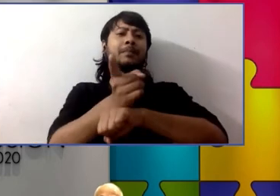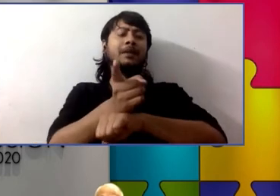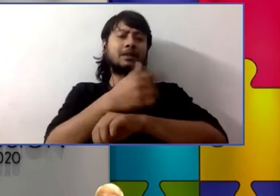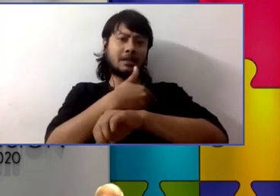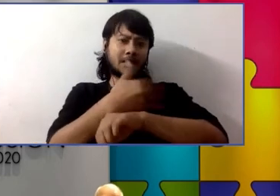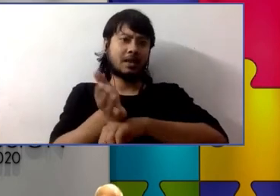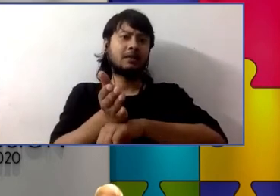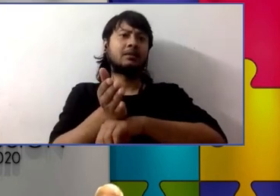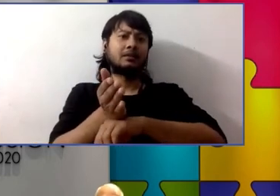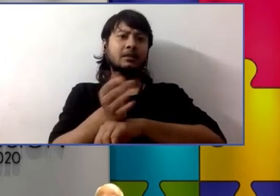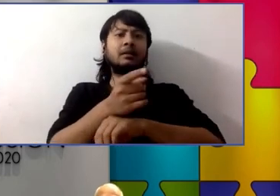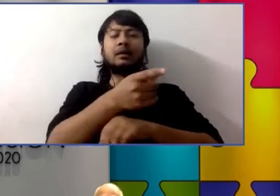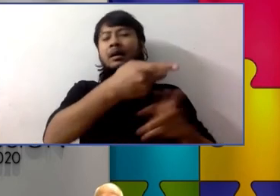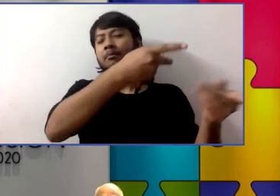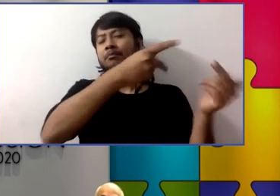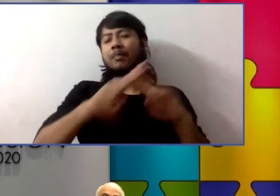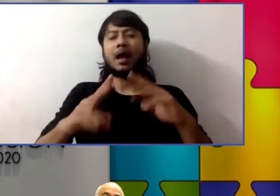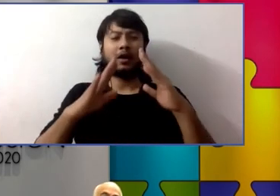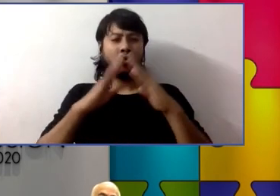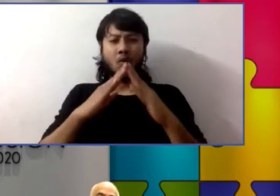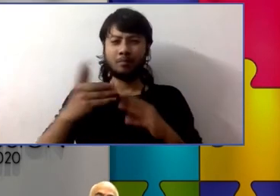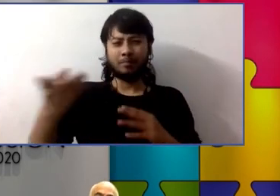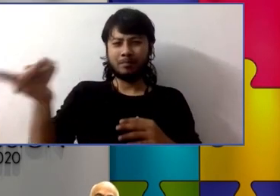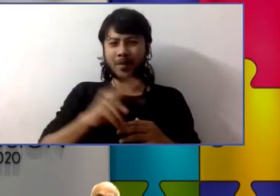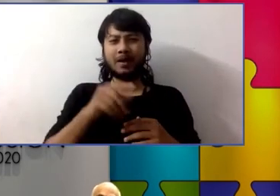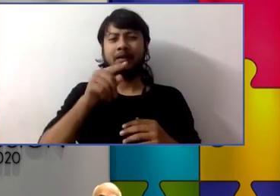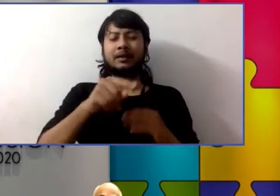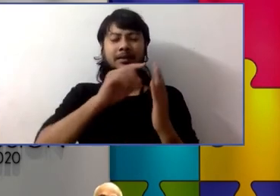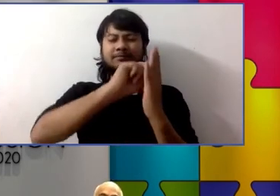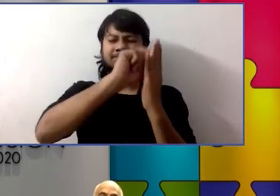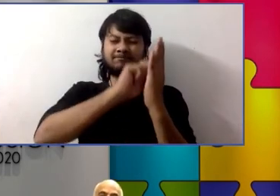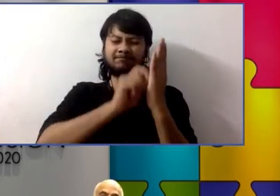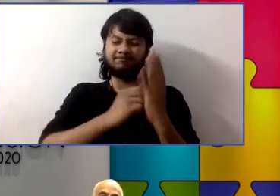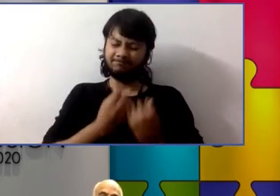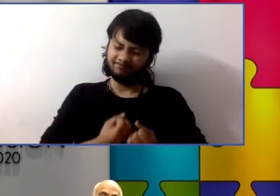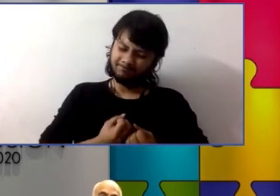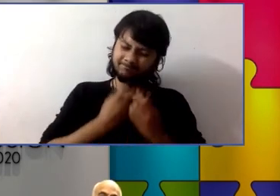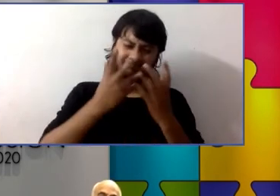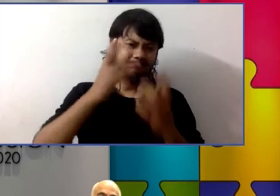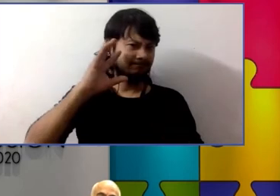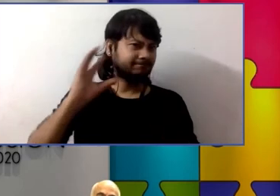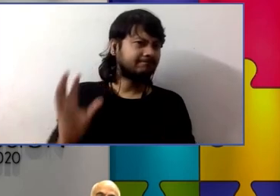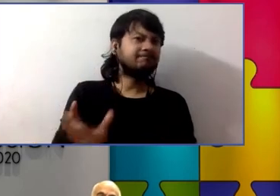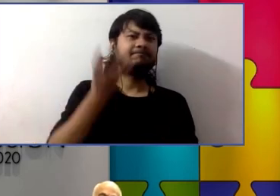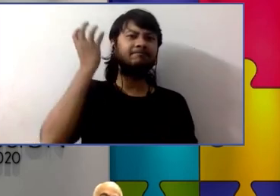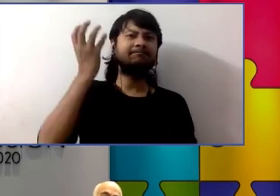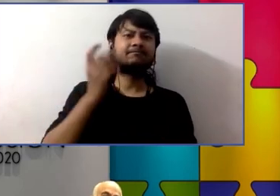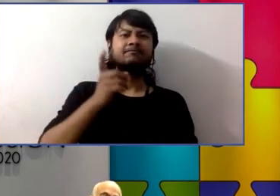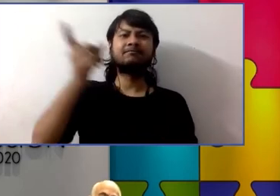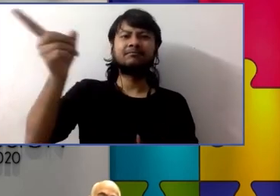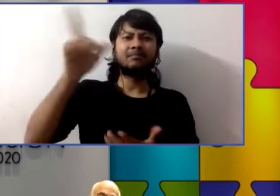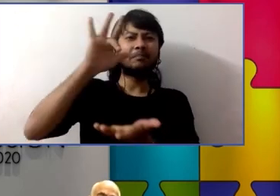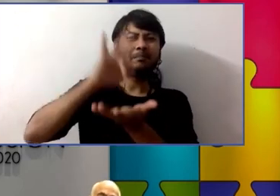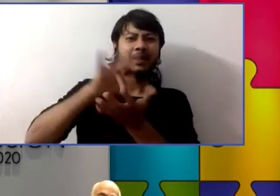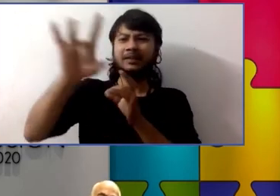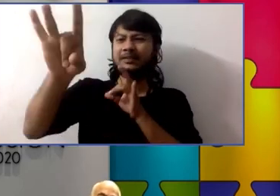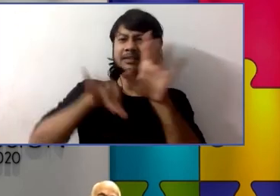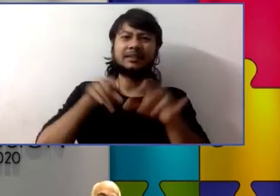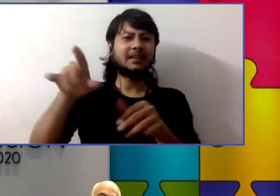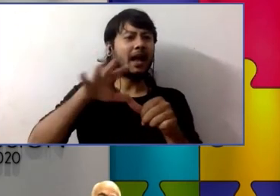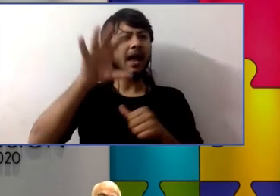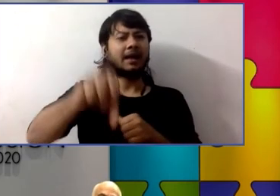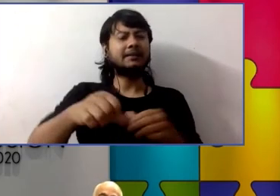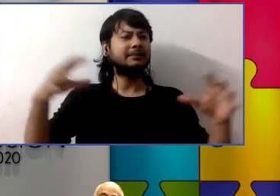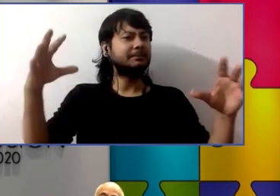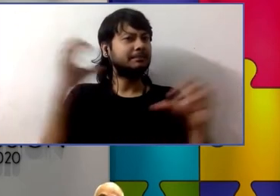that letter said things like we are very mad because almost all of the stores in downtown cooperstown are not accessible to someone in a wheelchair